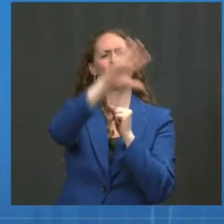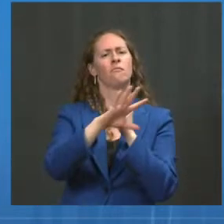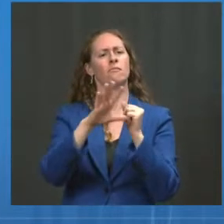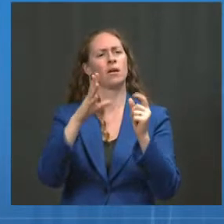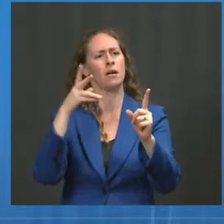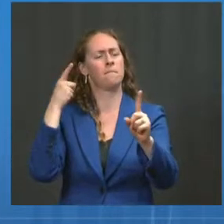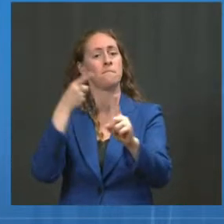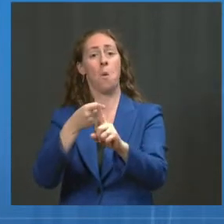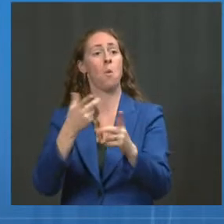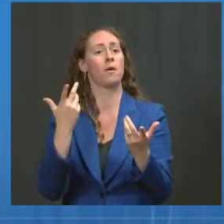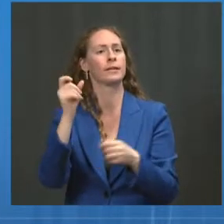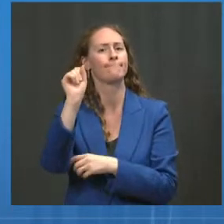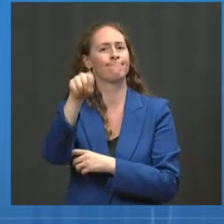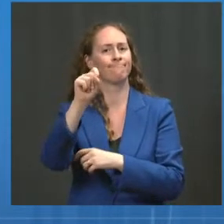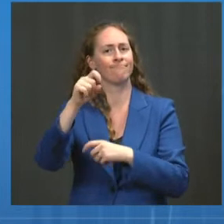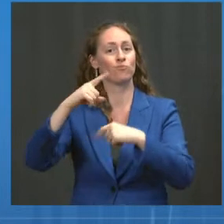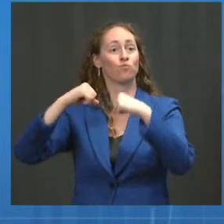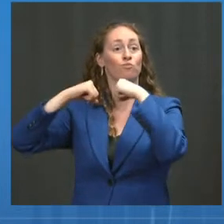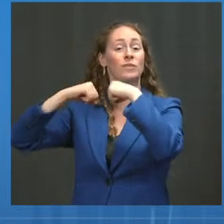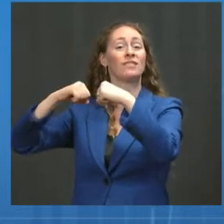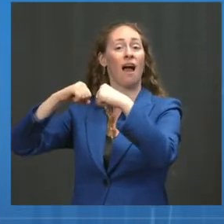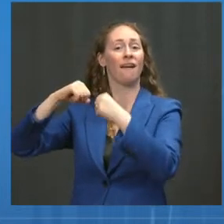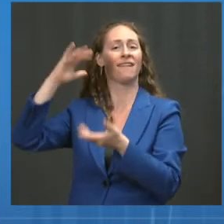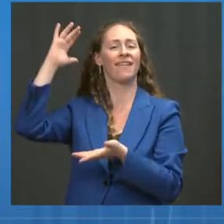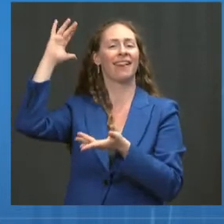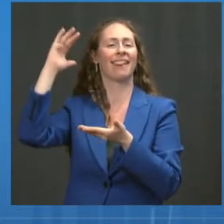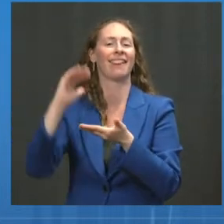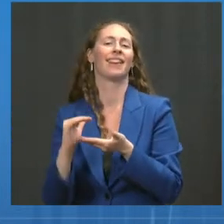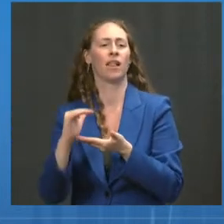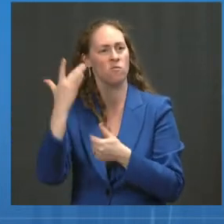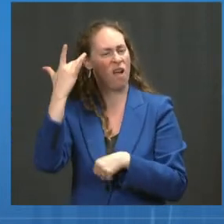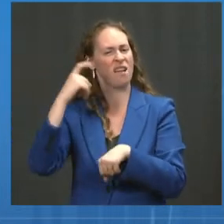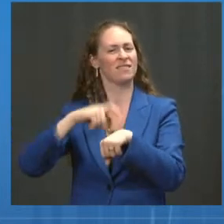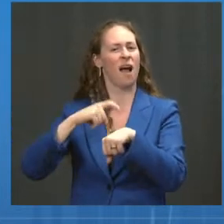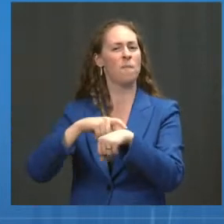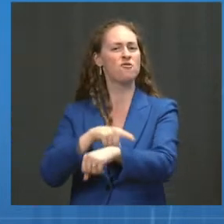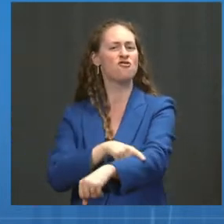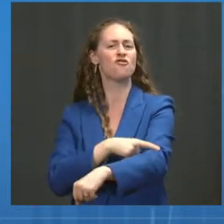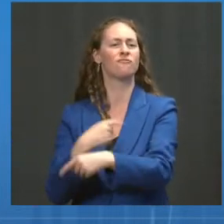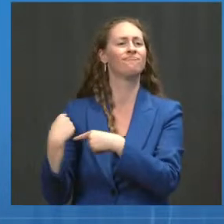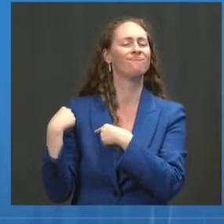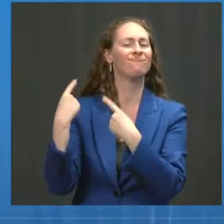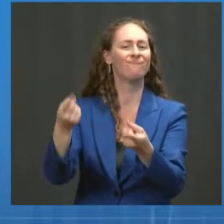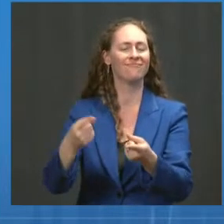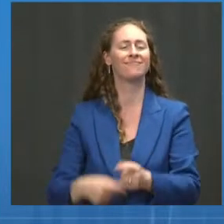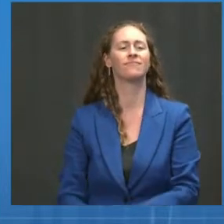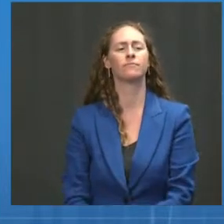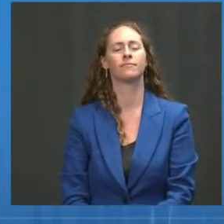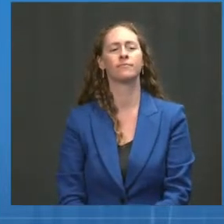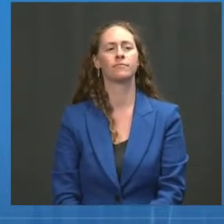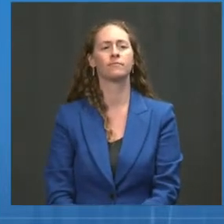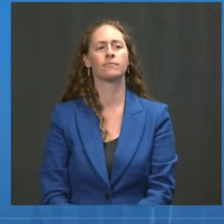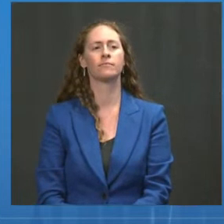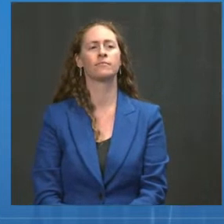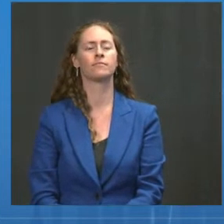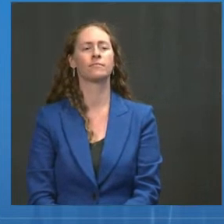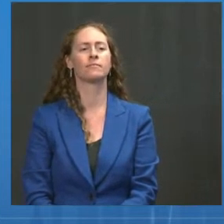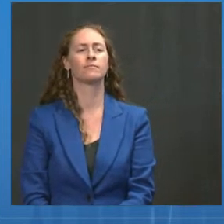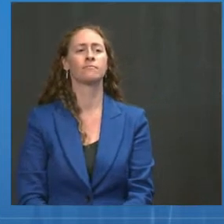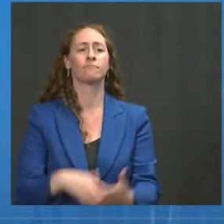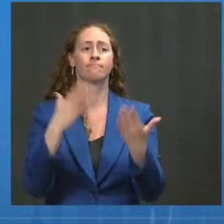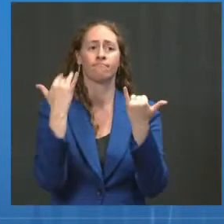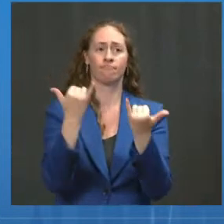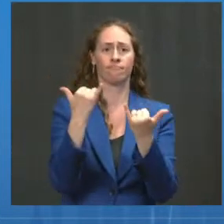Importantly, though, despite waning vaccine effectiveness against infection, data analyzed through July